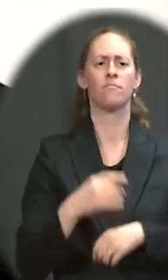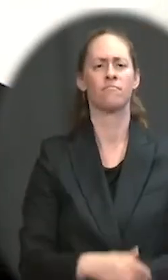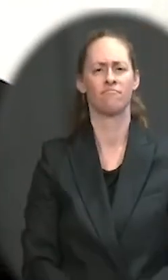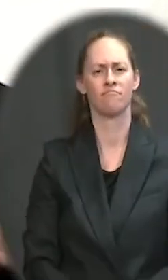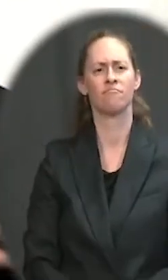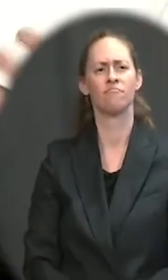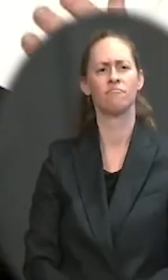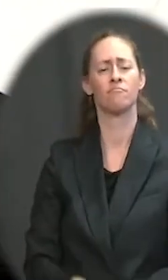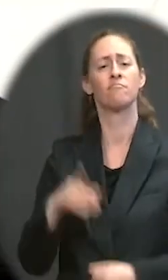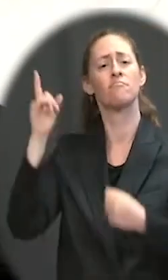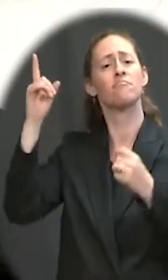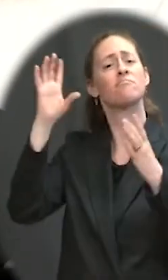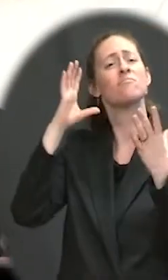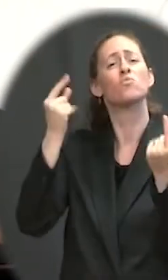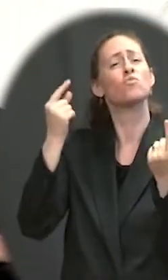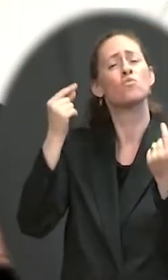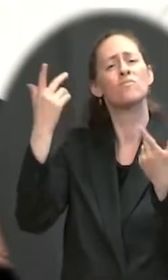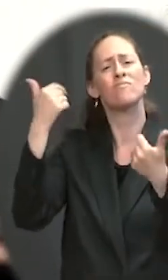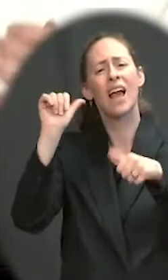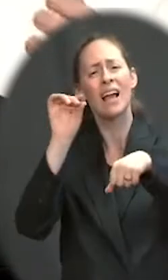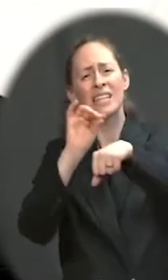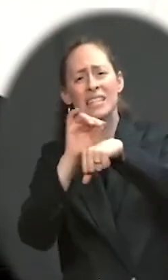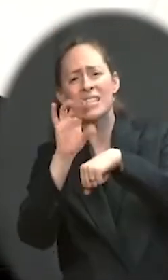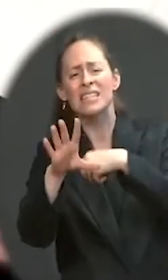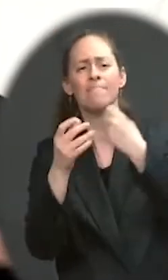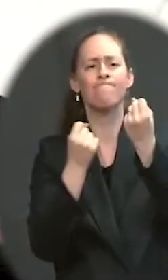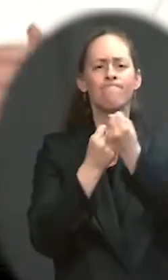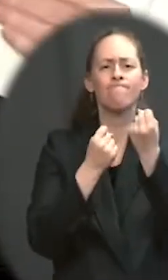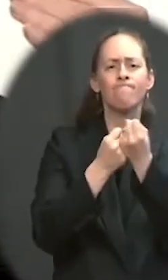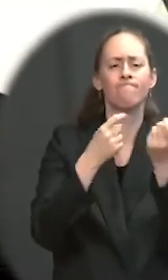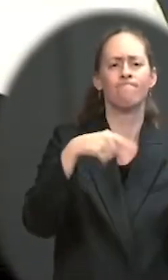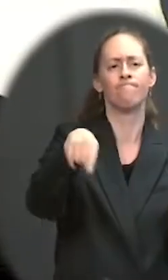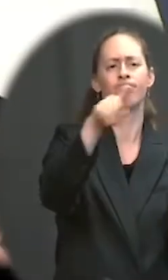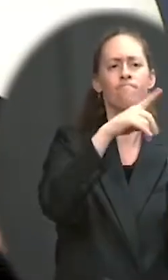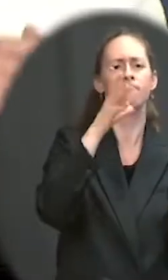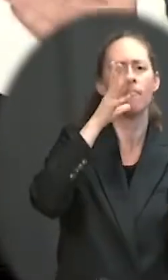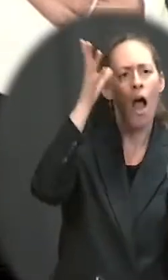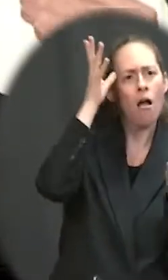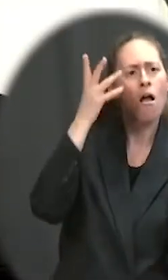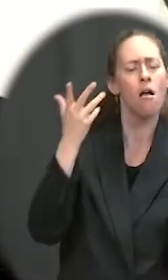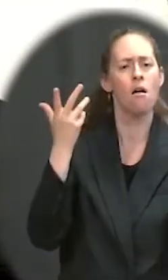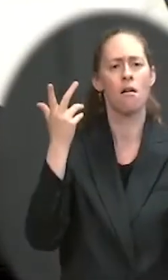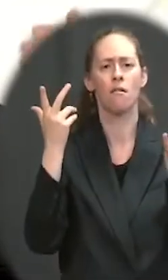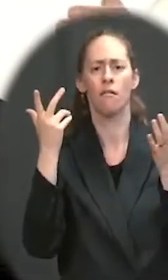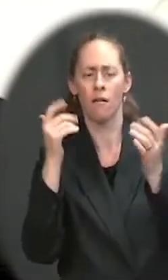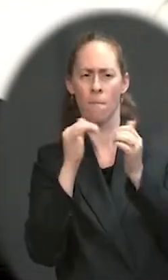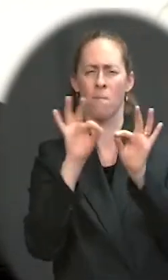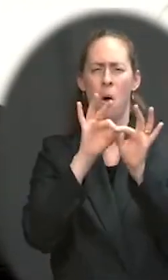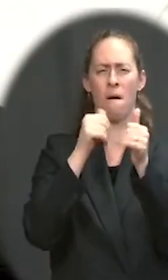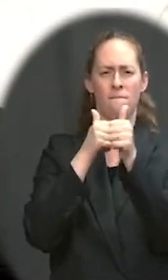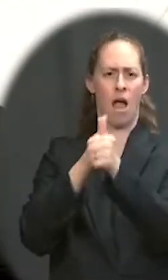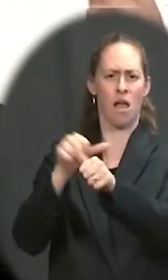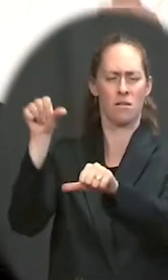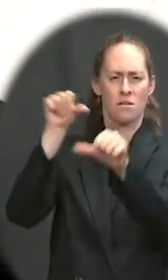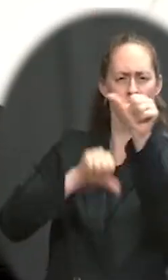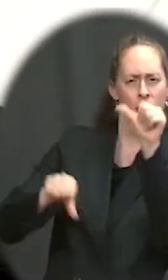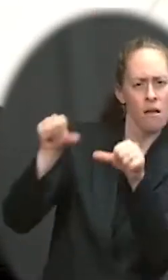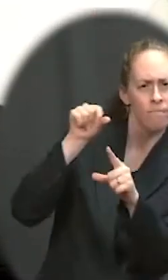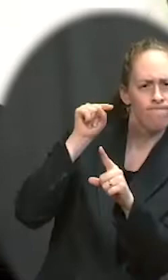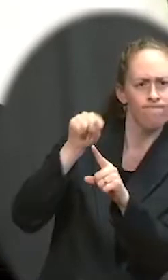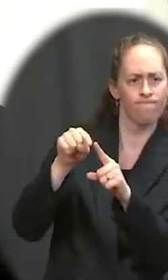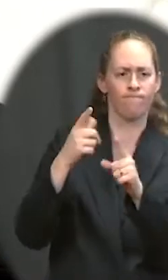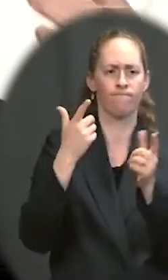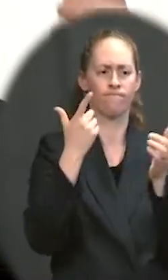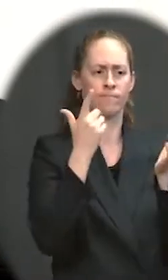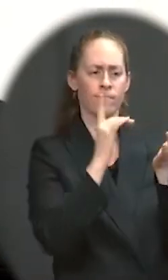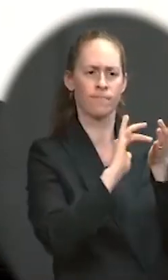families that they can trust, that they know is reliable, based on medical experts, doctors, based on data on how they can